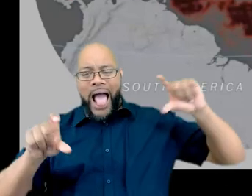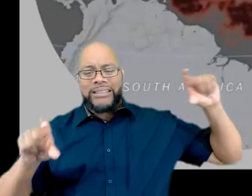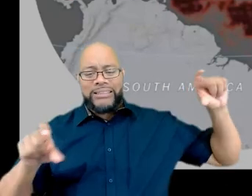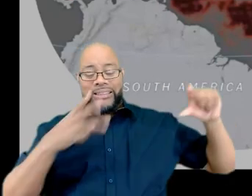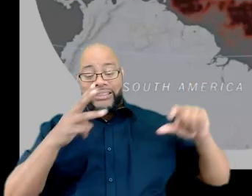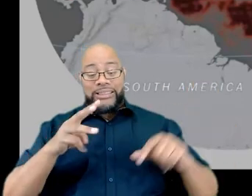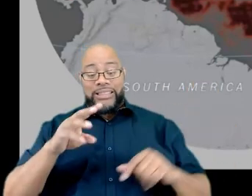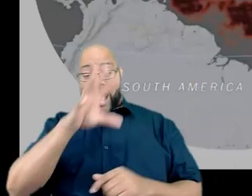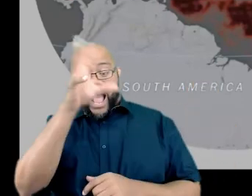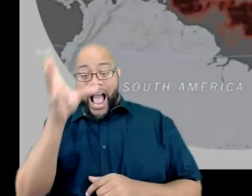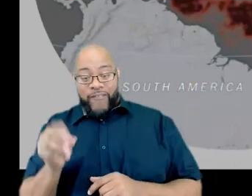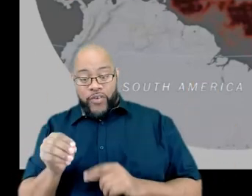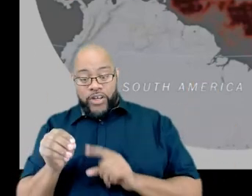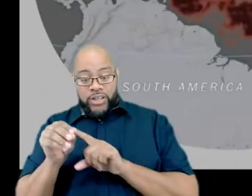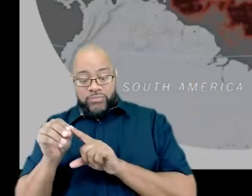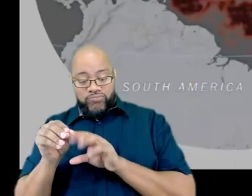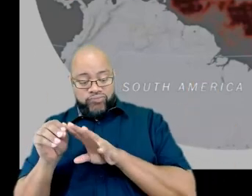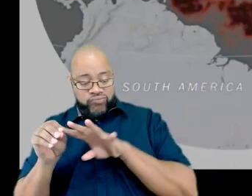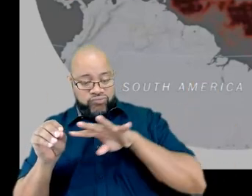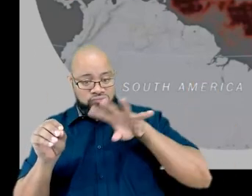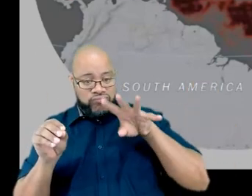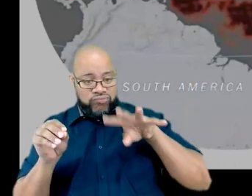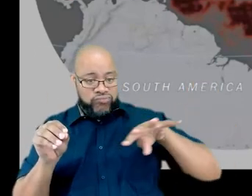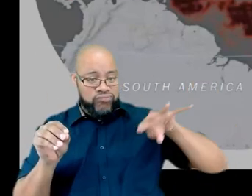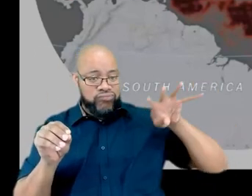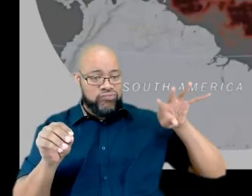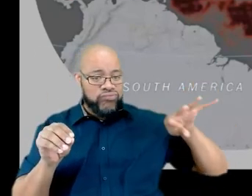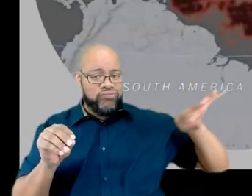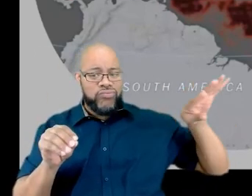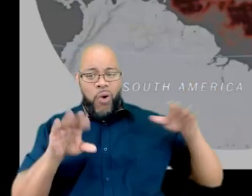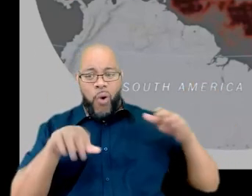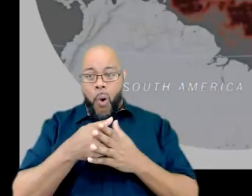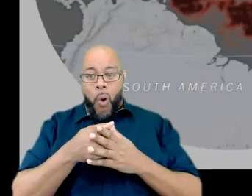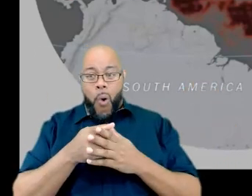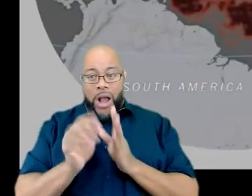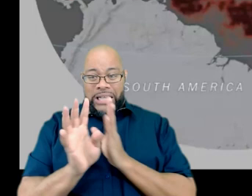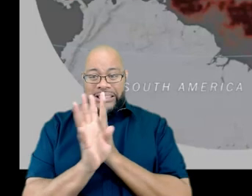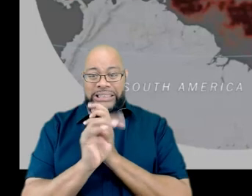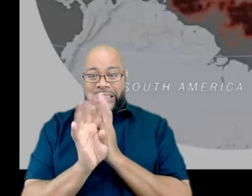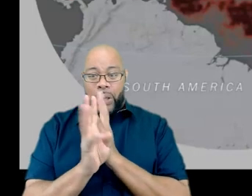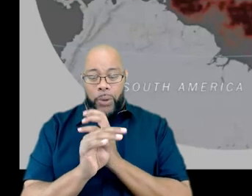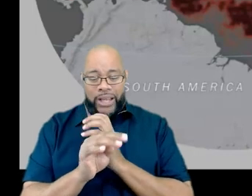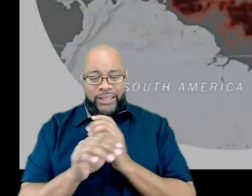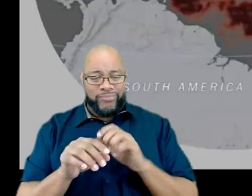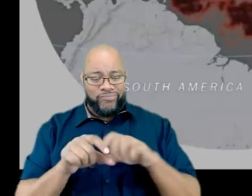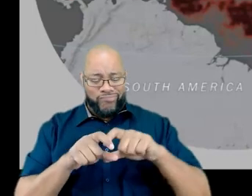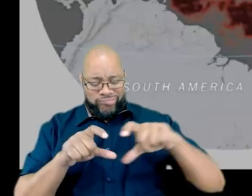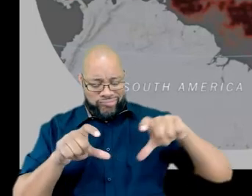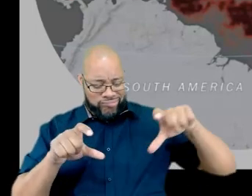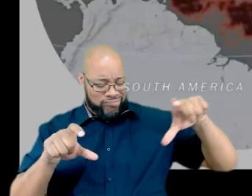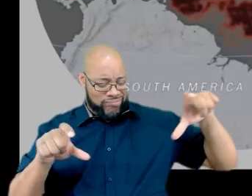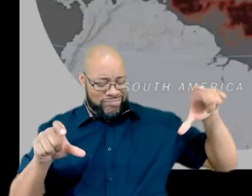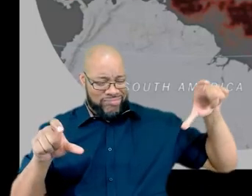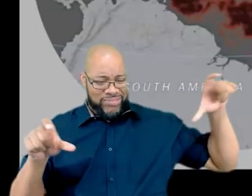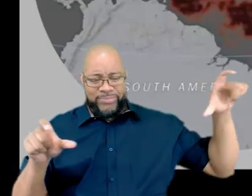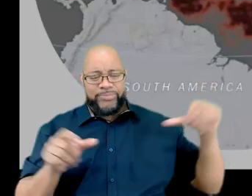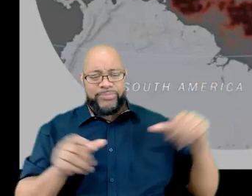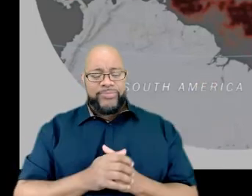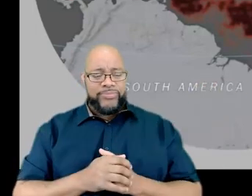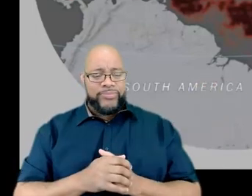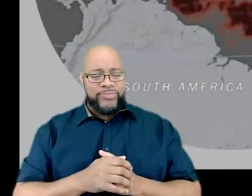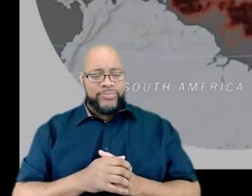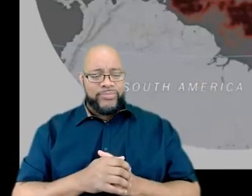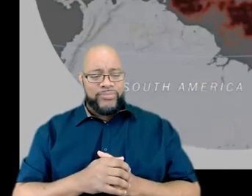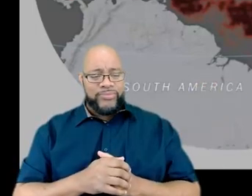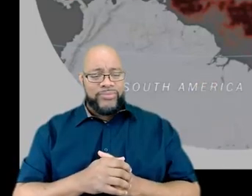of Africa, that's all just sargasm seaweed just stretching across the Atlantic Ocean.